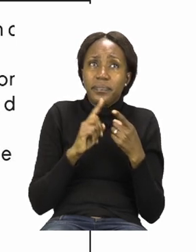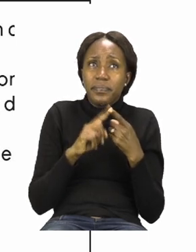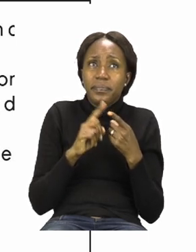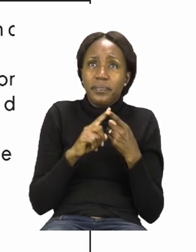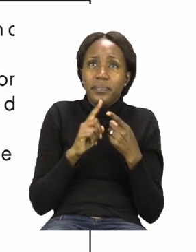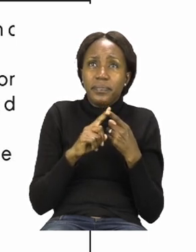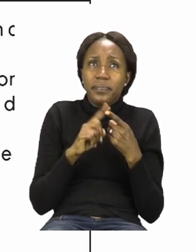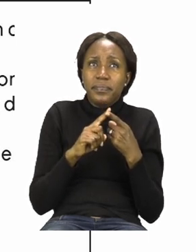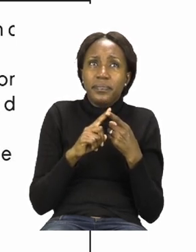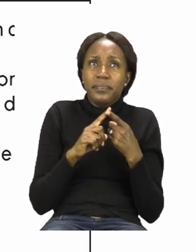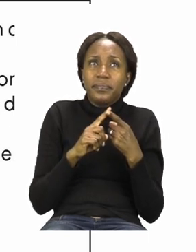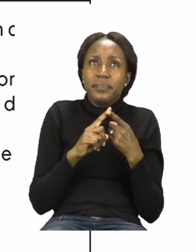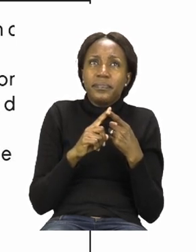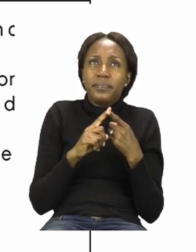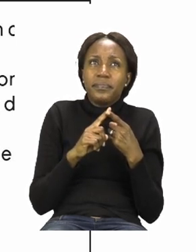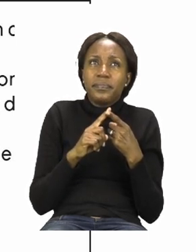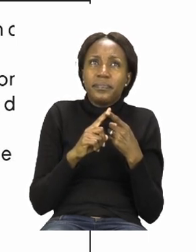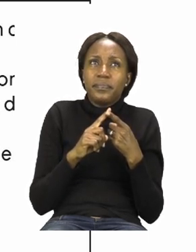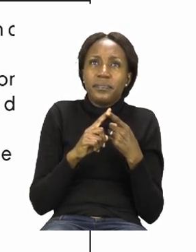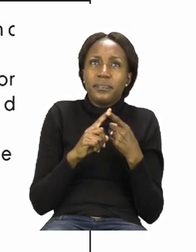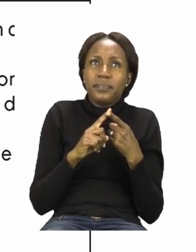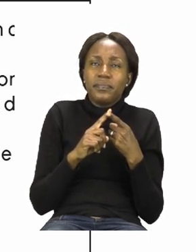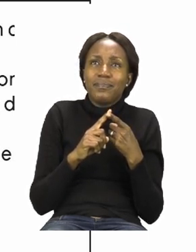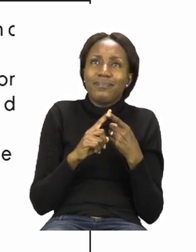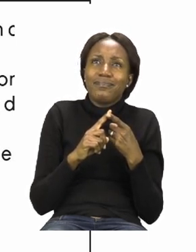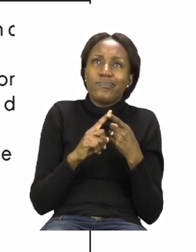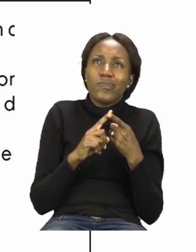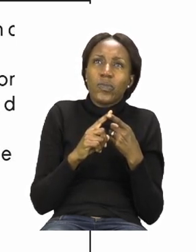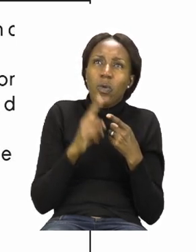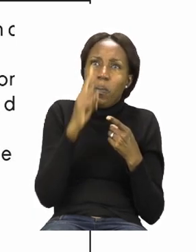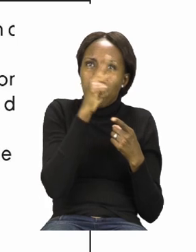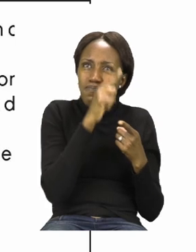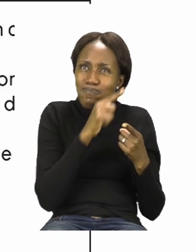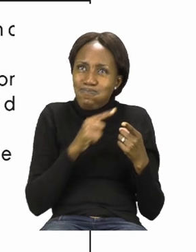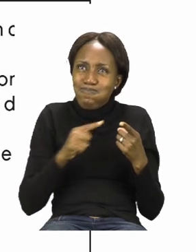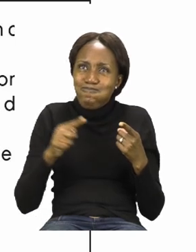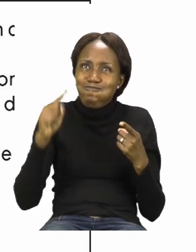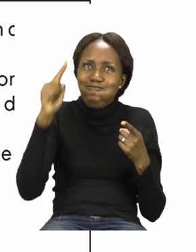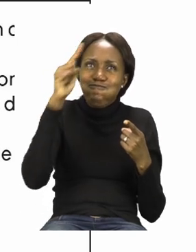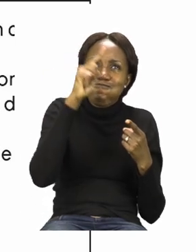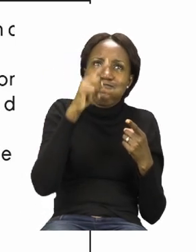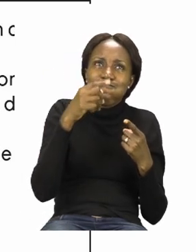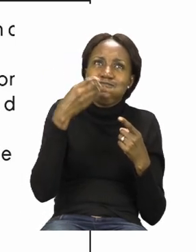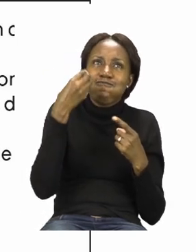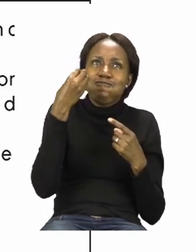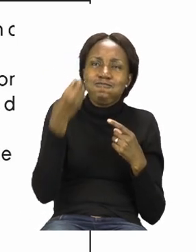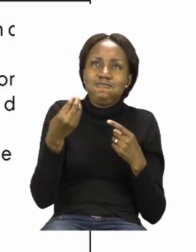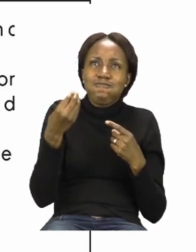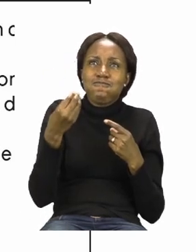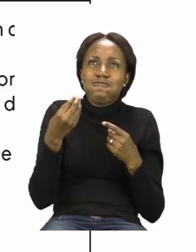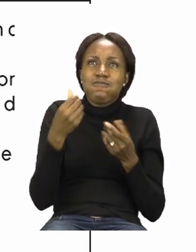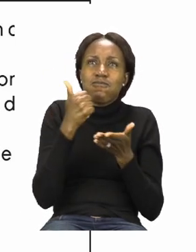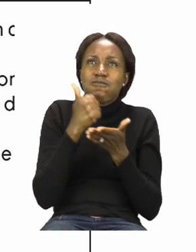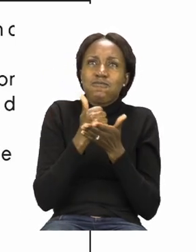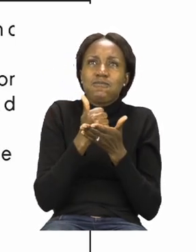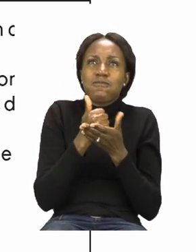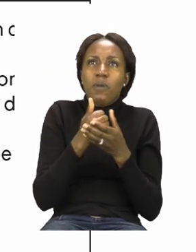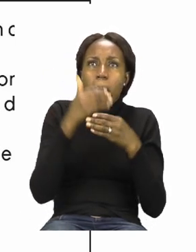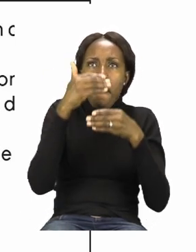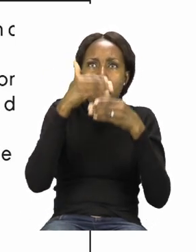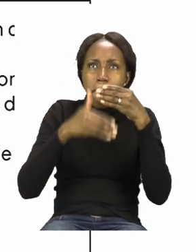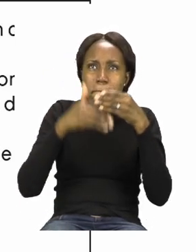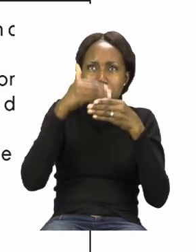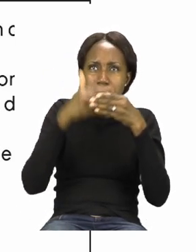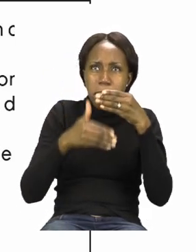going to do boys and girls is to draw a circle around the child sitting in the